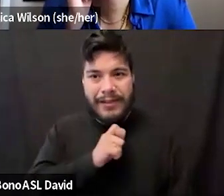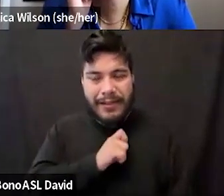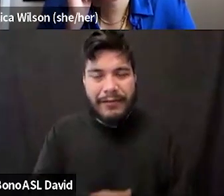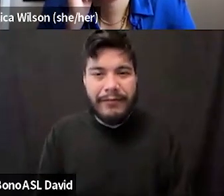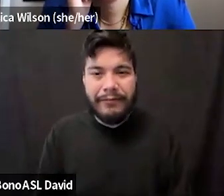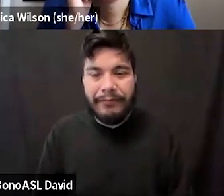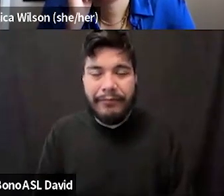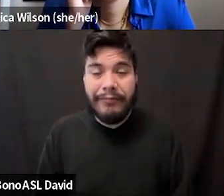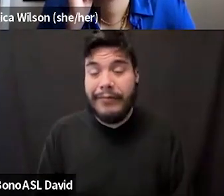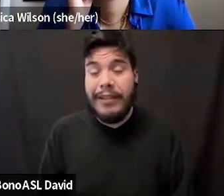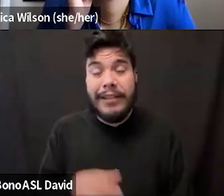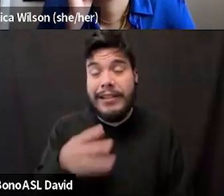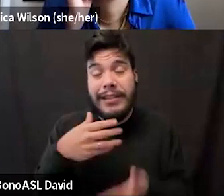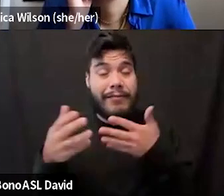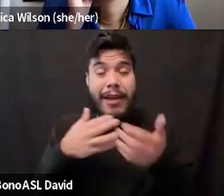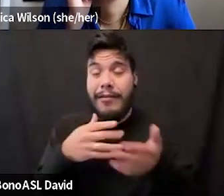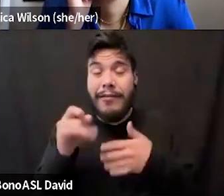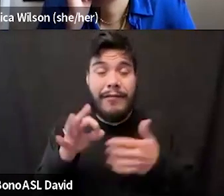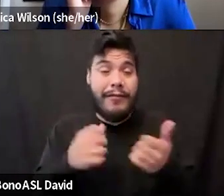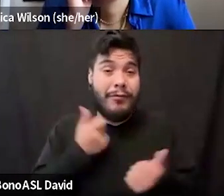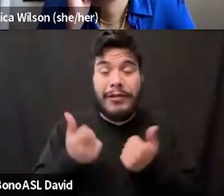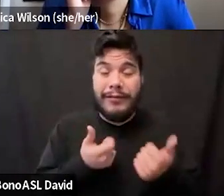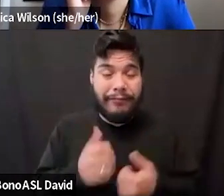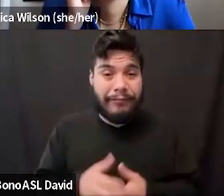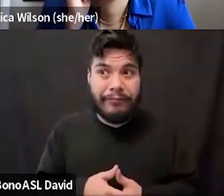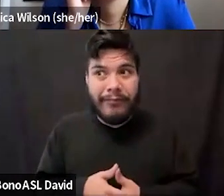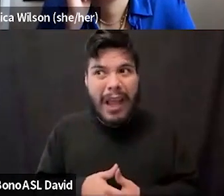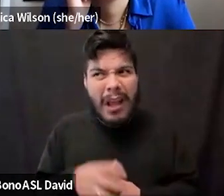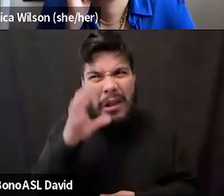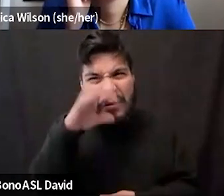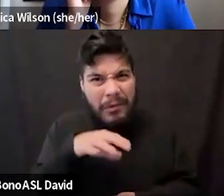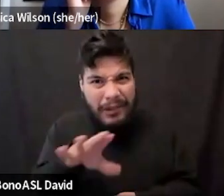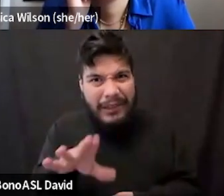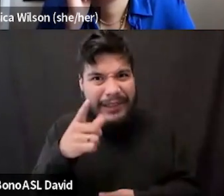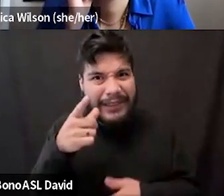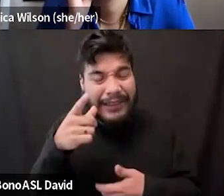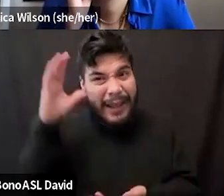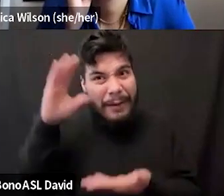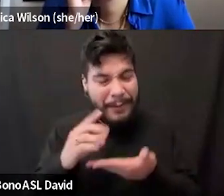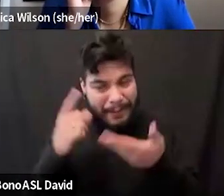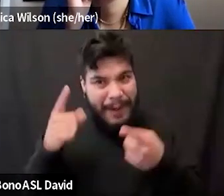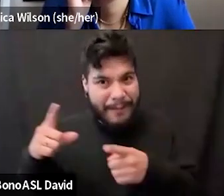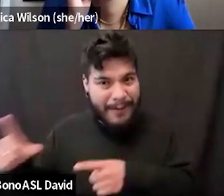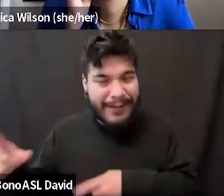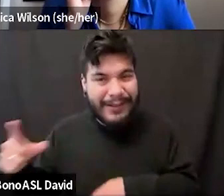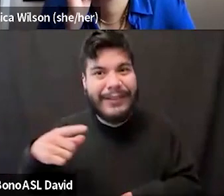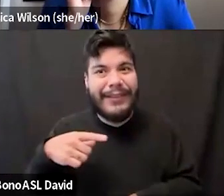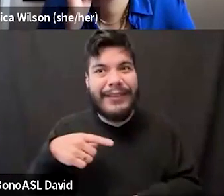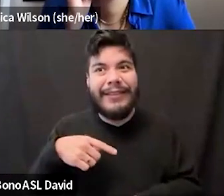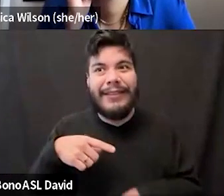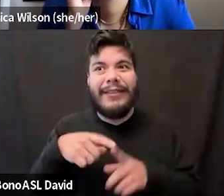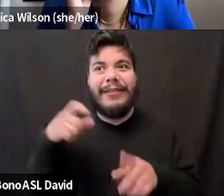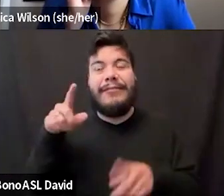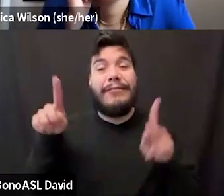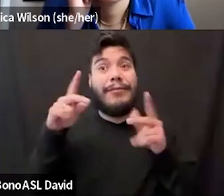And then it just didn't matter whether it was going to be aggressive. And strangely, actually, get that less, right? I get that far less from people